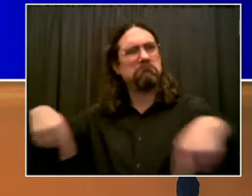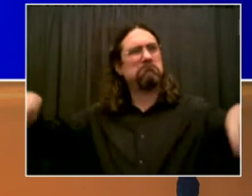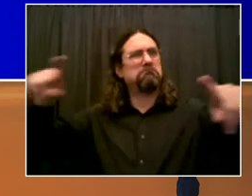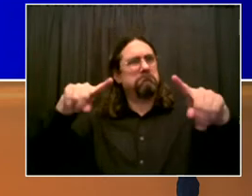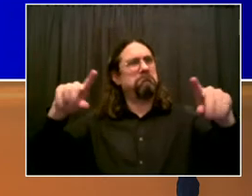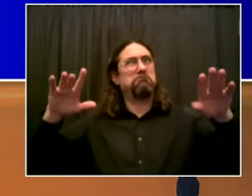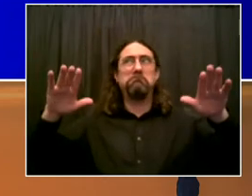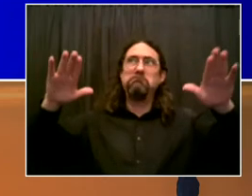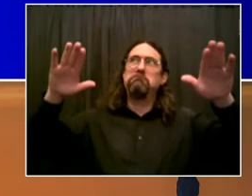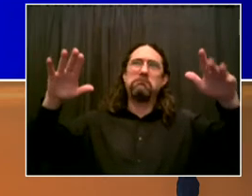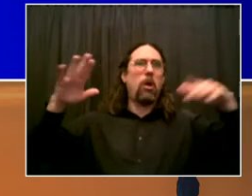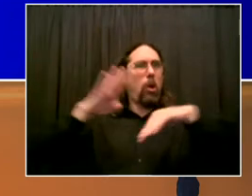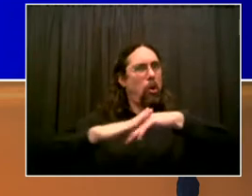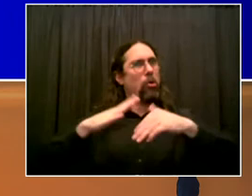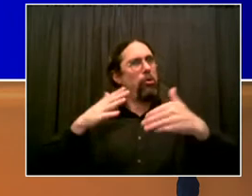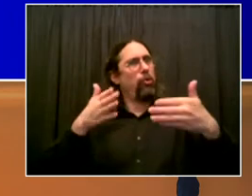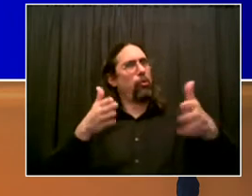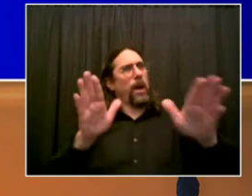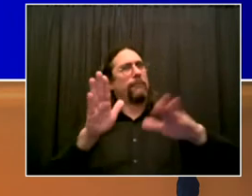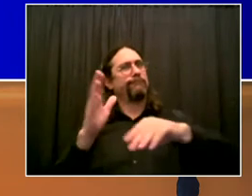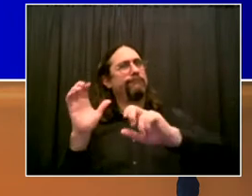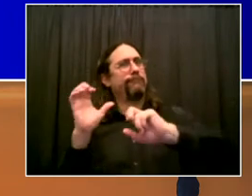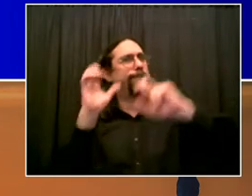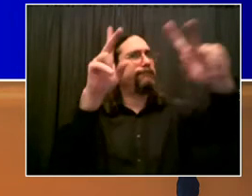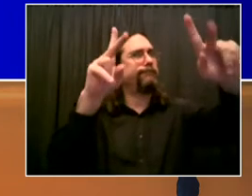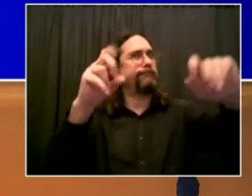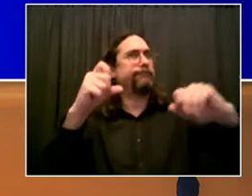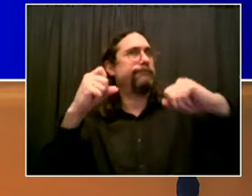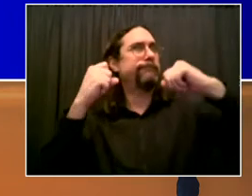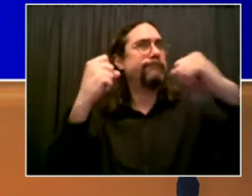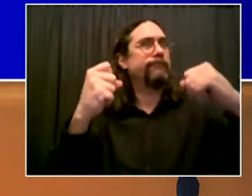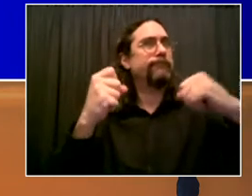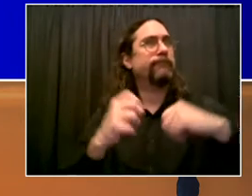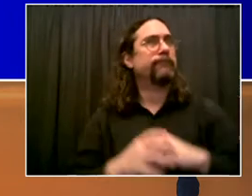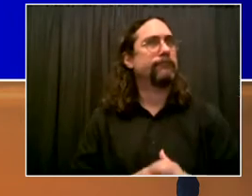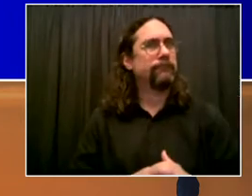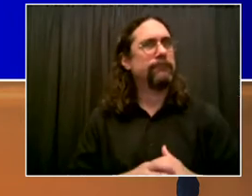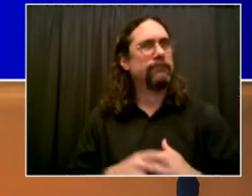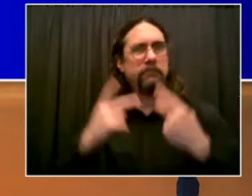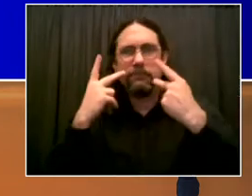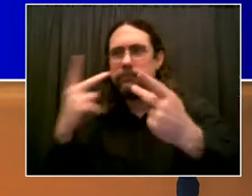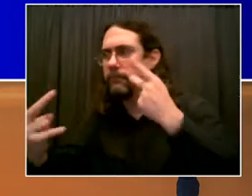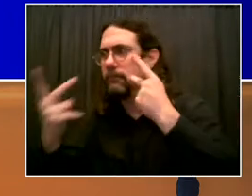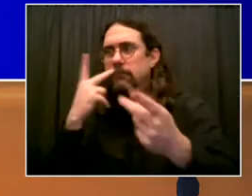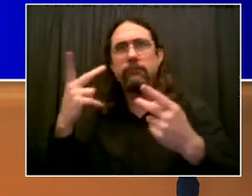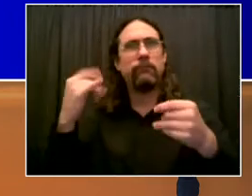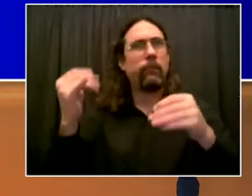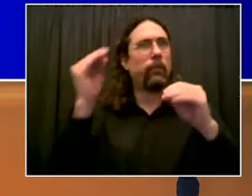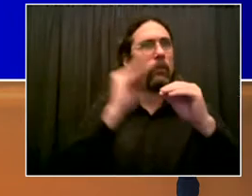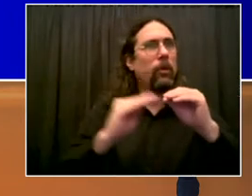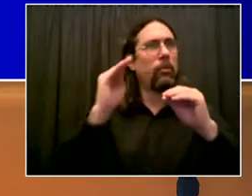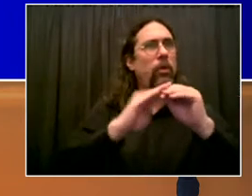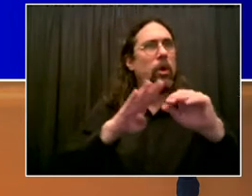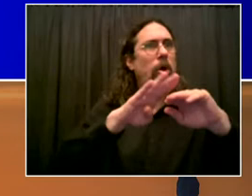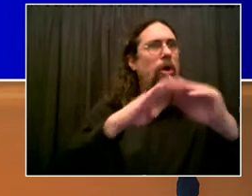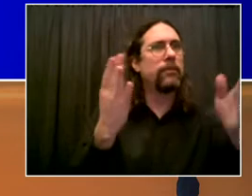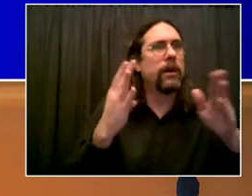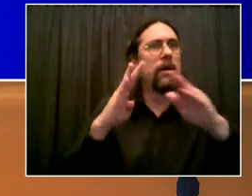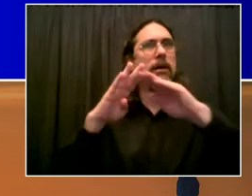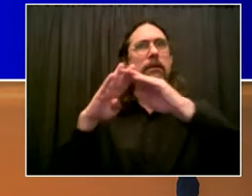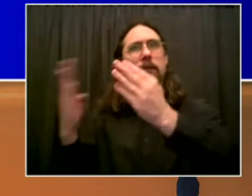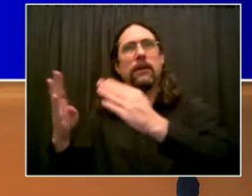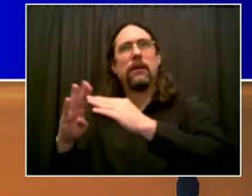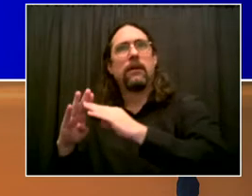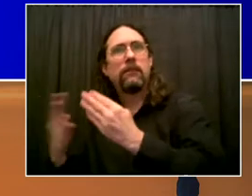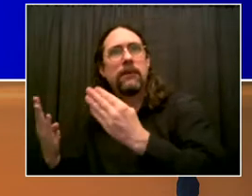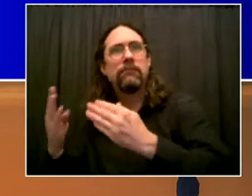can see the activity all over New York City. But there's a lot of work to do. There's a lot of work to do in 2021 and to build the future beyond.